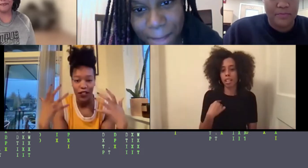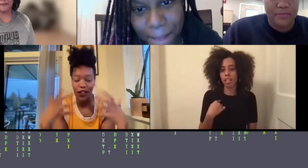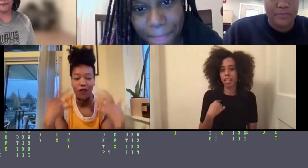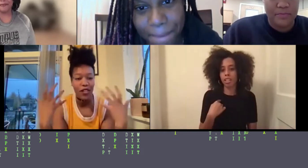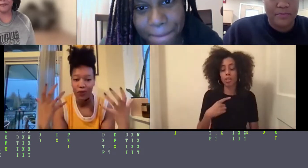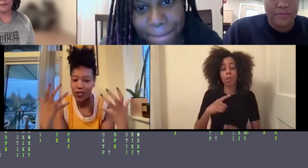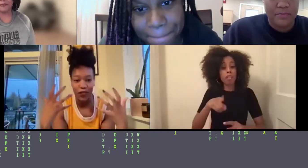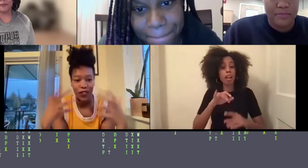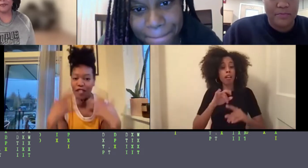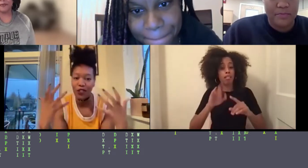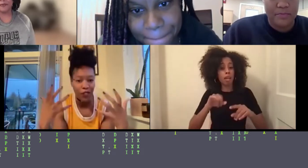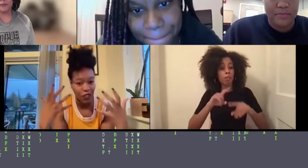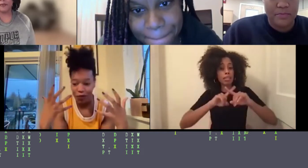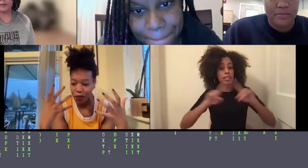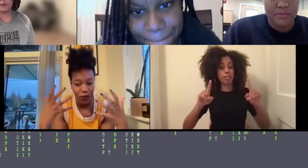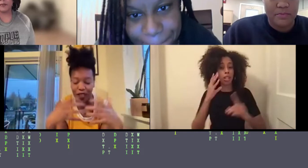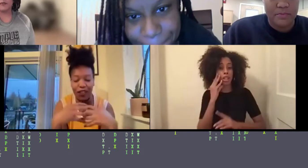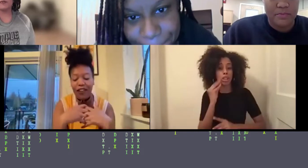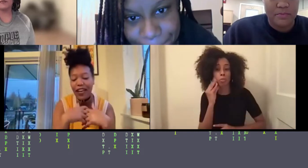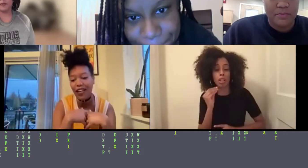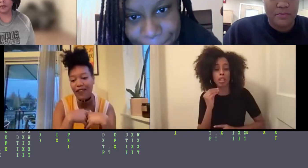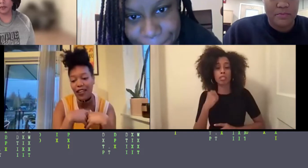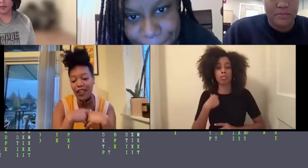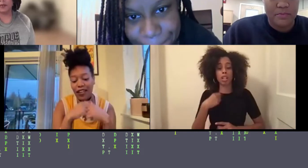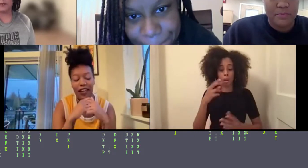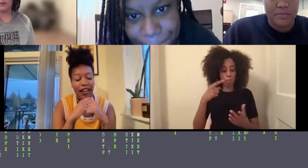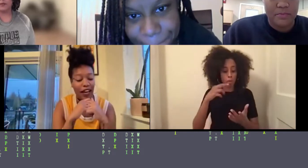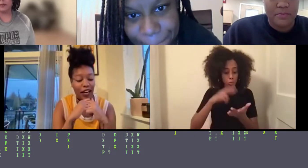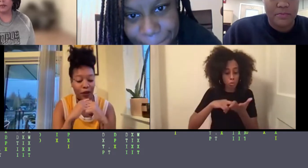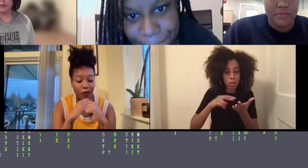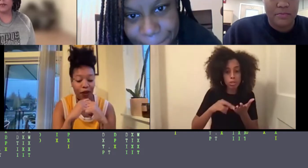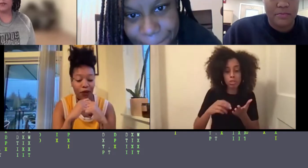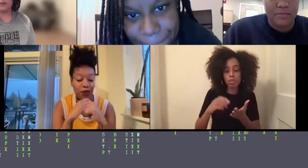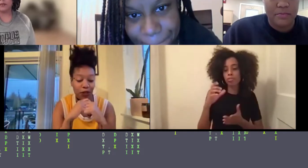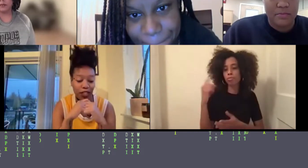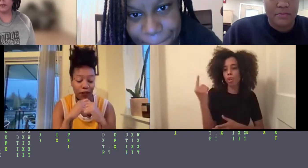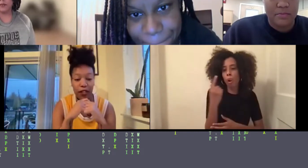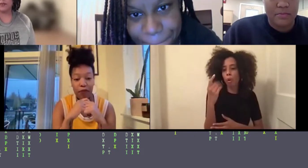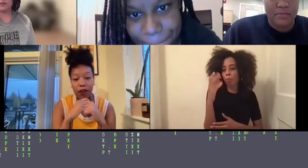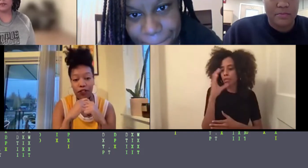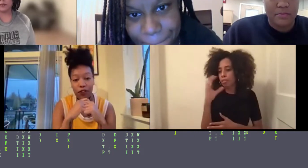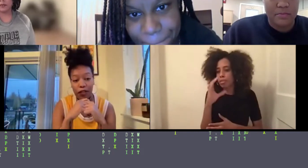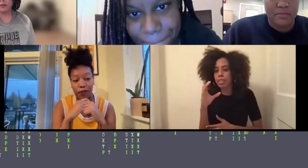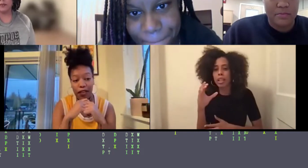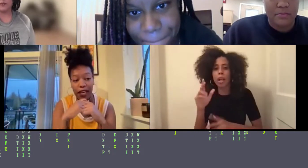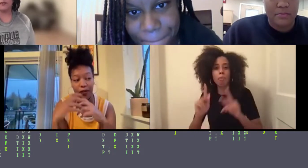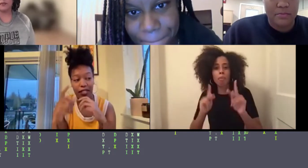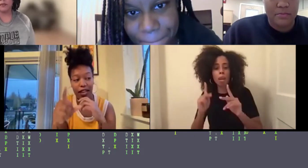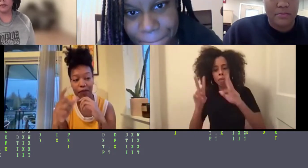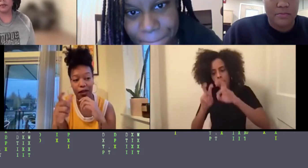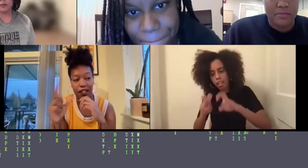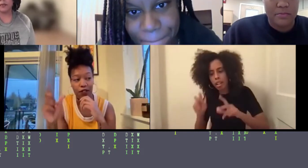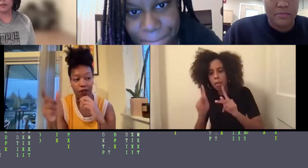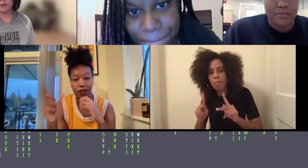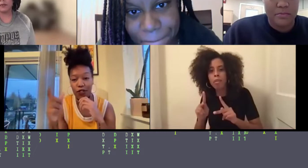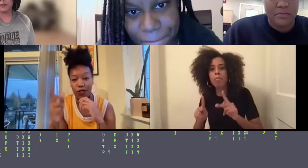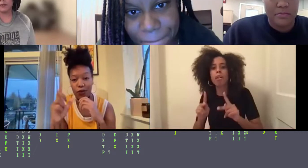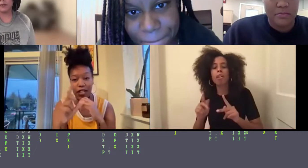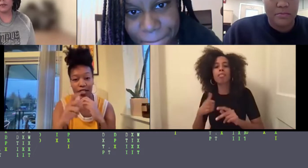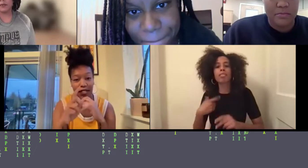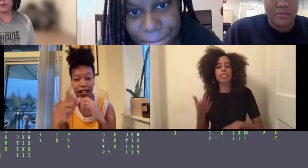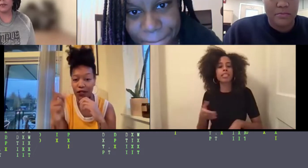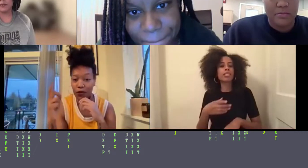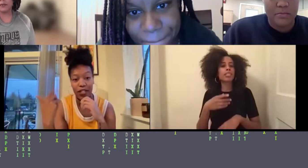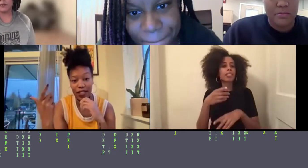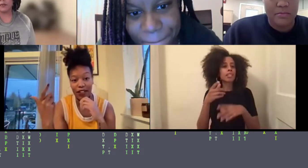researcher and always researching and searching people and all that kind of thing, it was really, really important for me to be able to tap into different